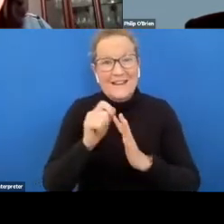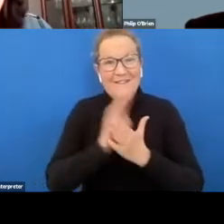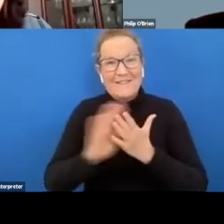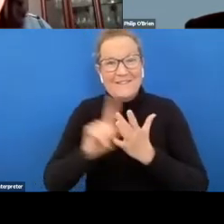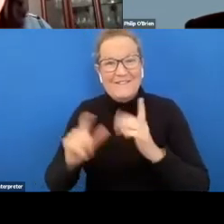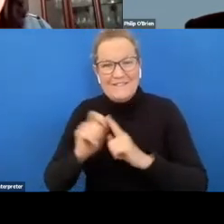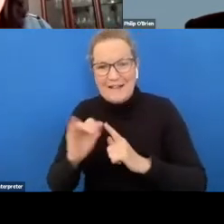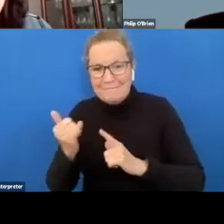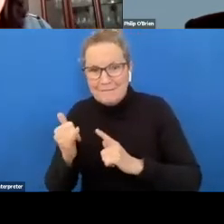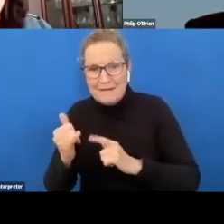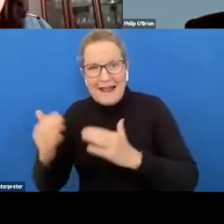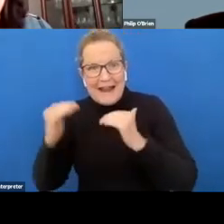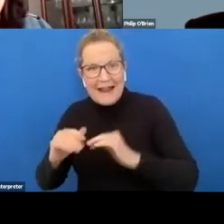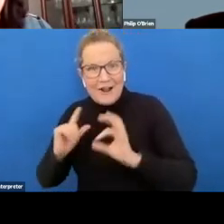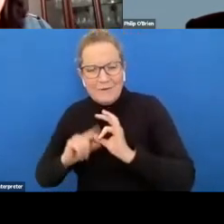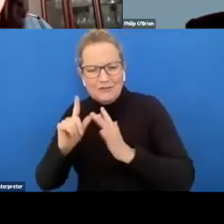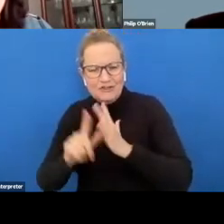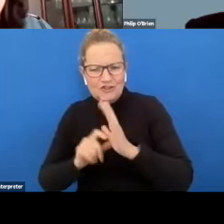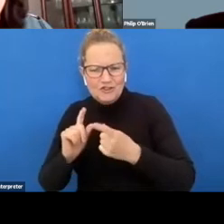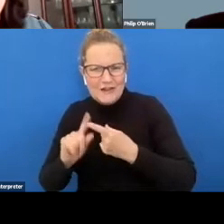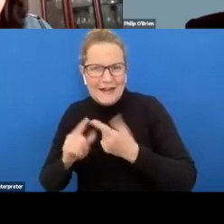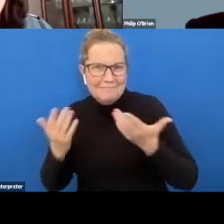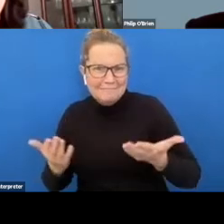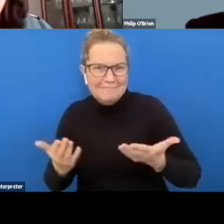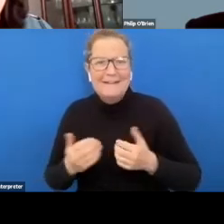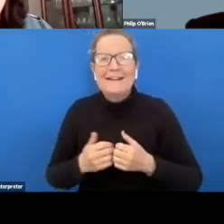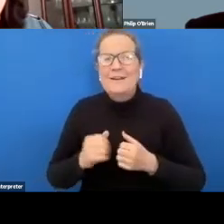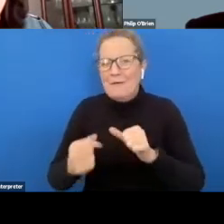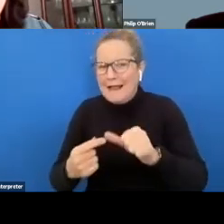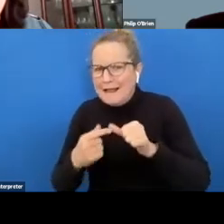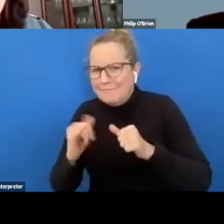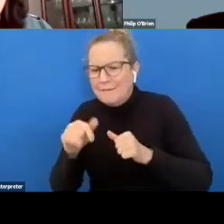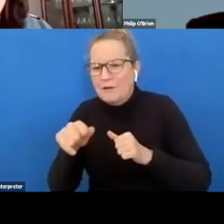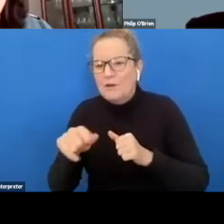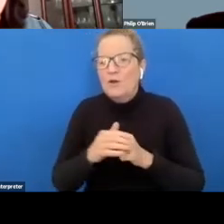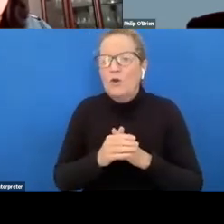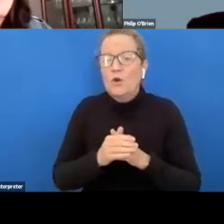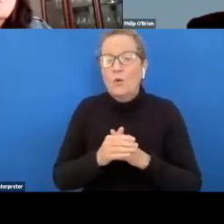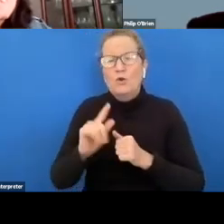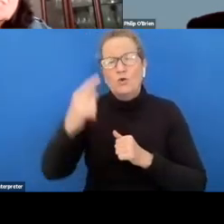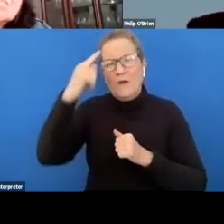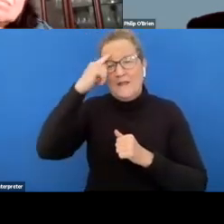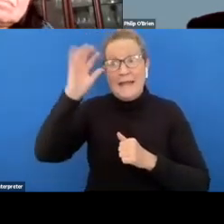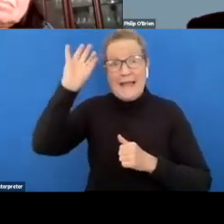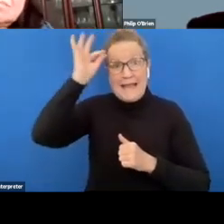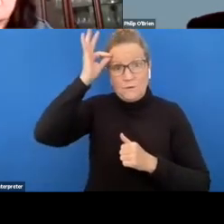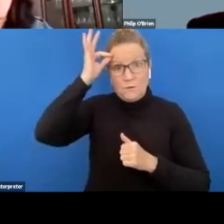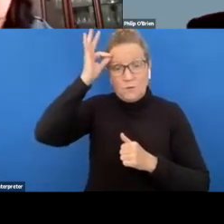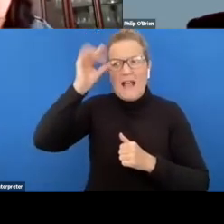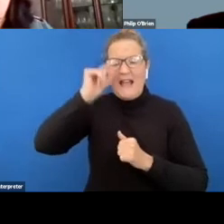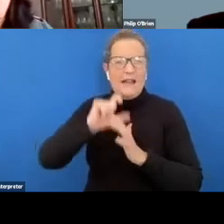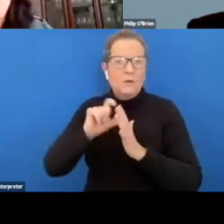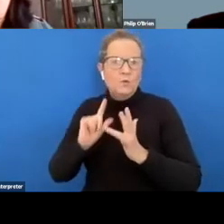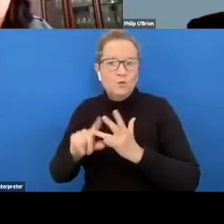be the best person to respond to this question also could you share your views on what role could council play in linking in and